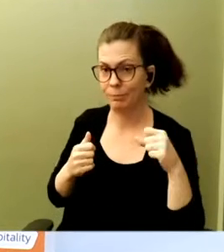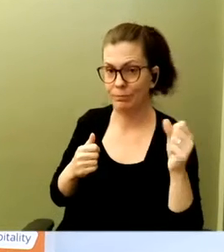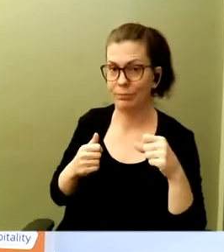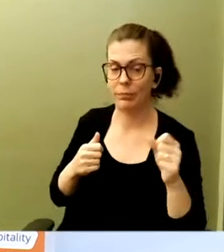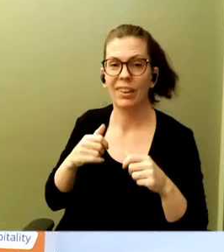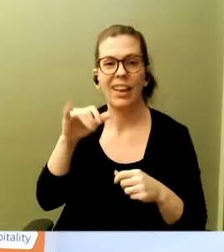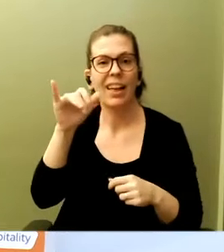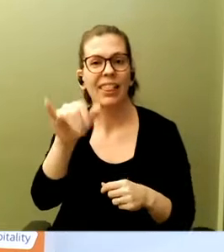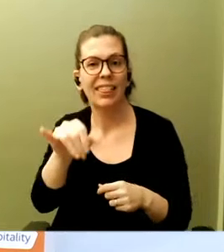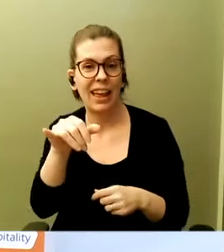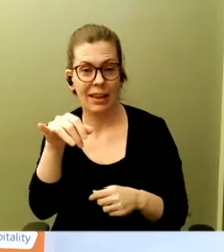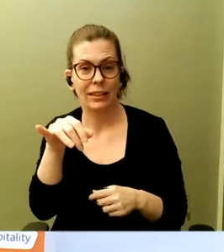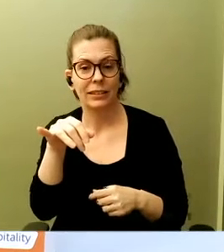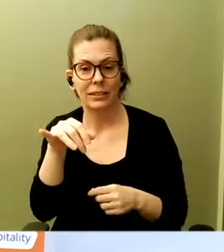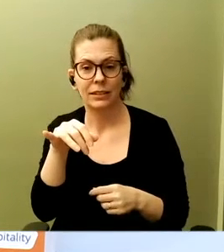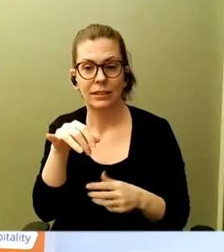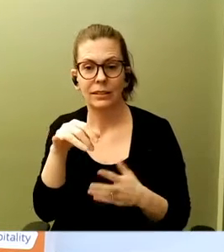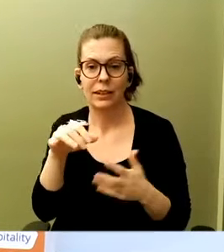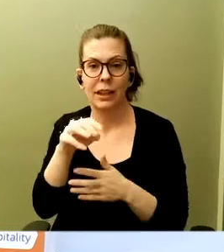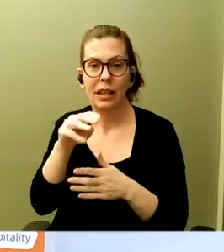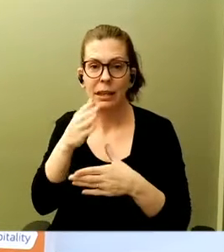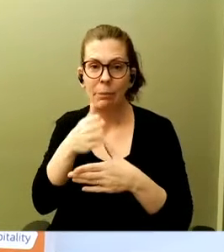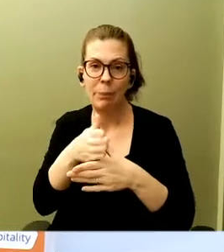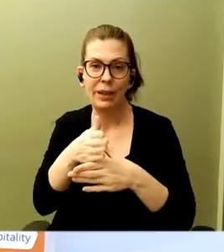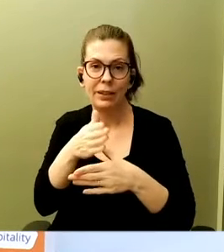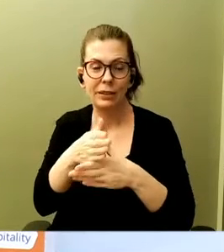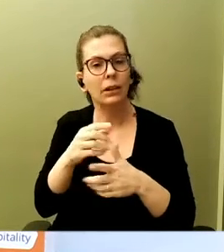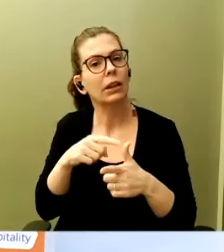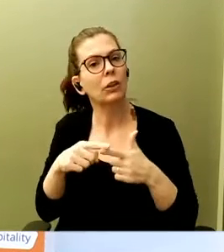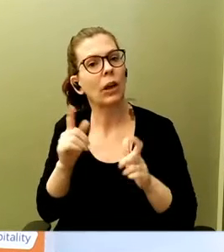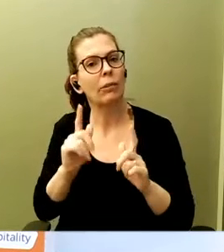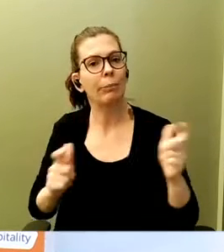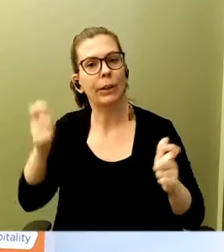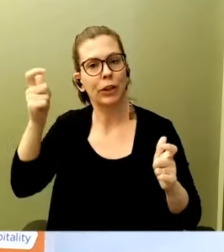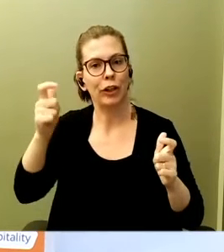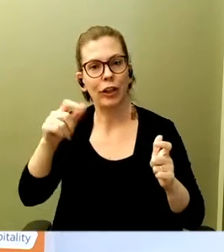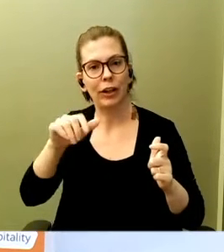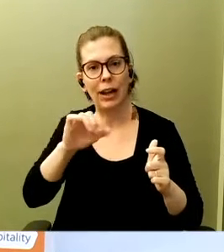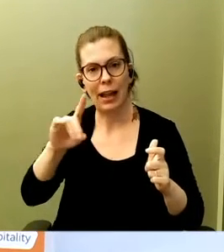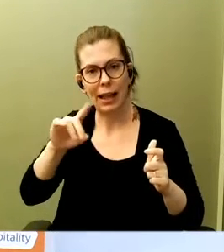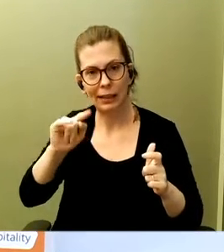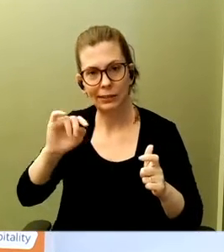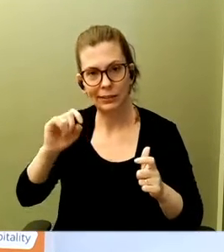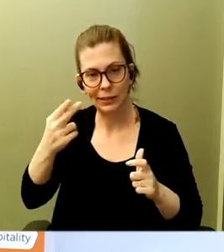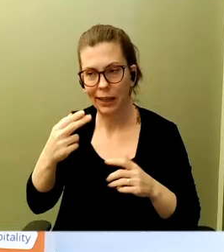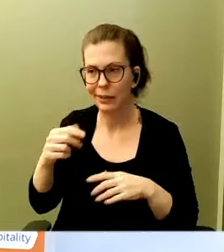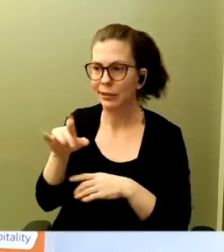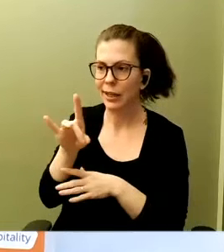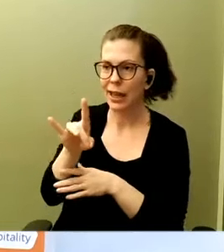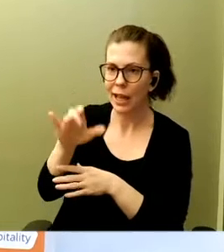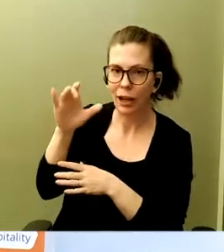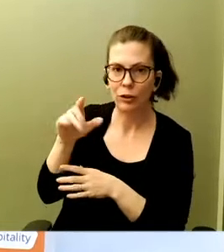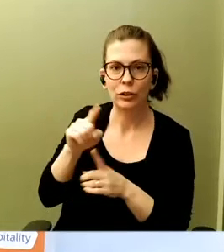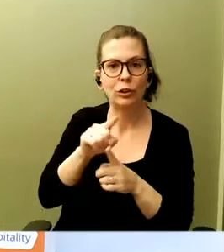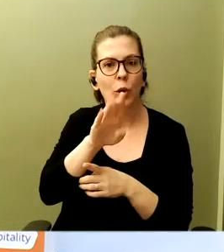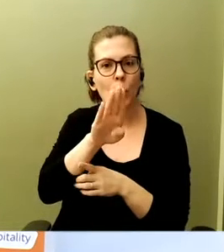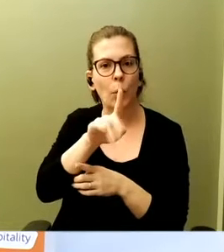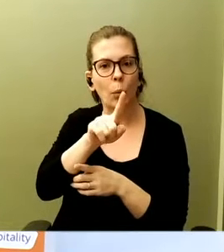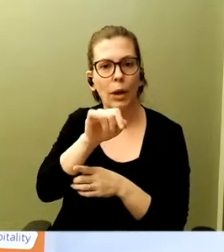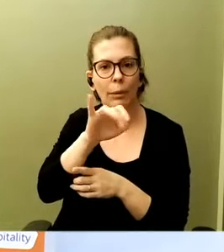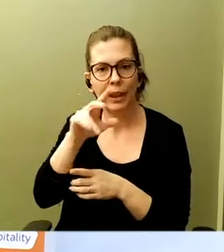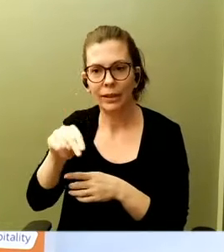mid-cap. And then you have larger ad techs that are doing up to 800 to a billion to a trillion events a day